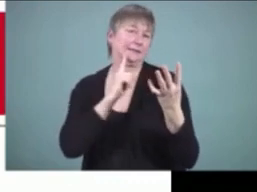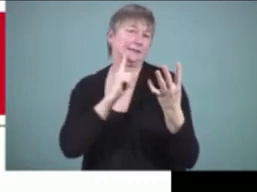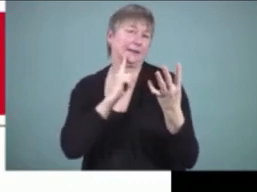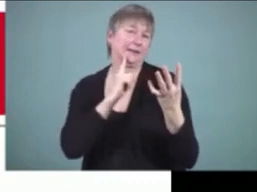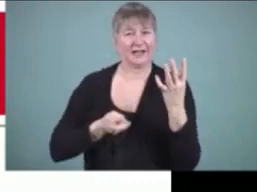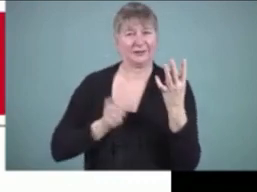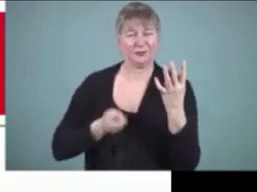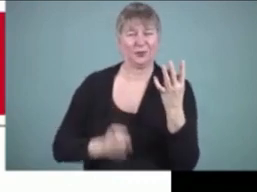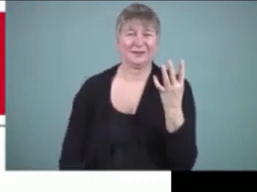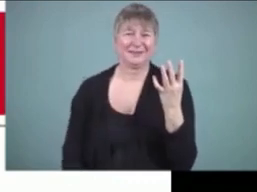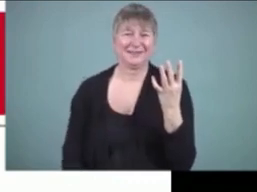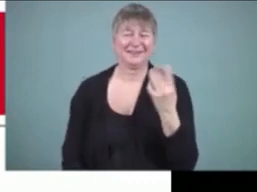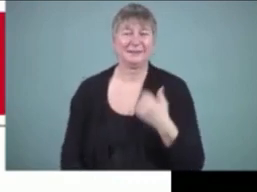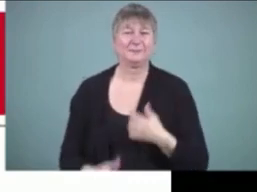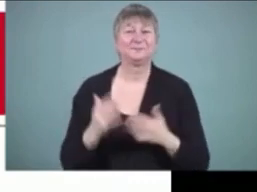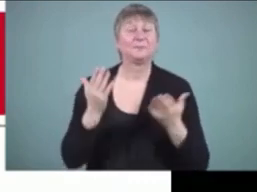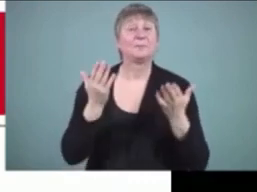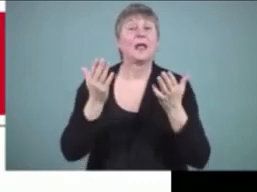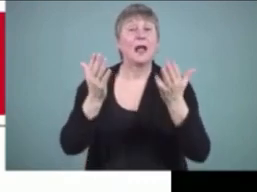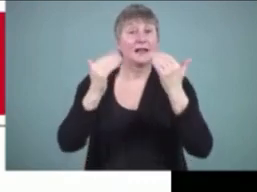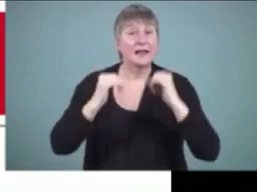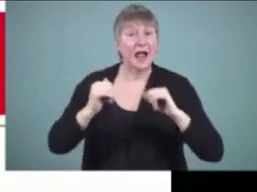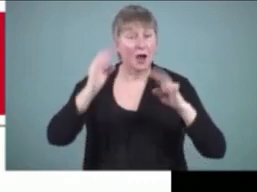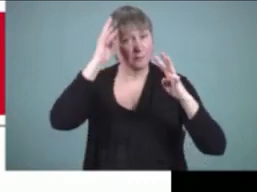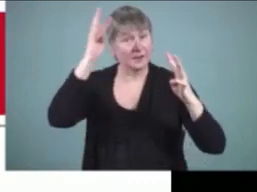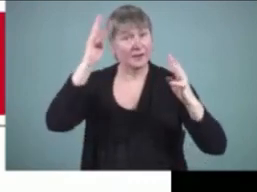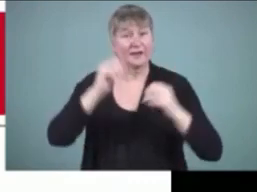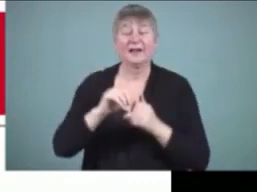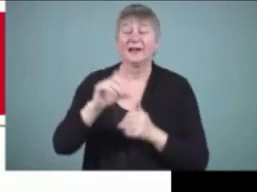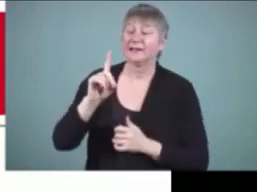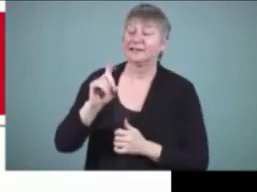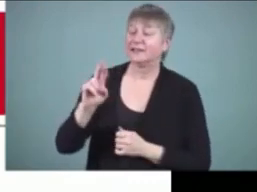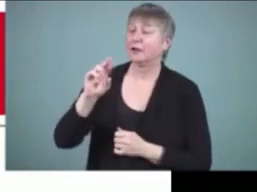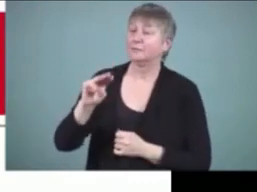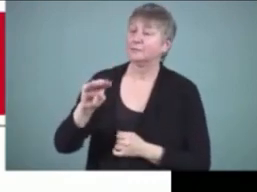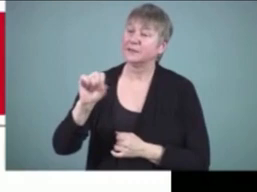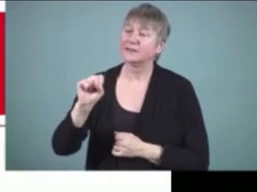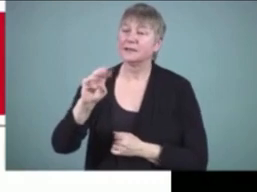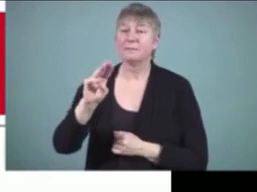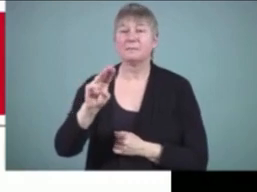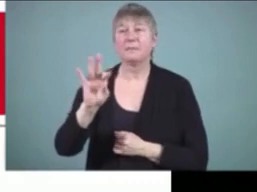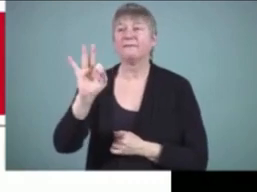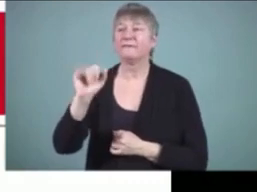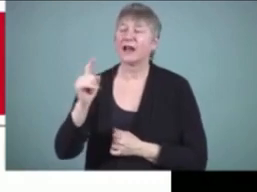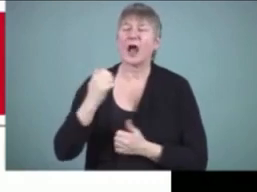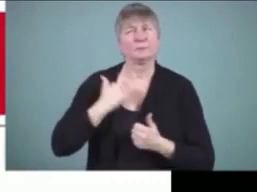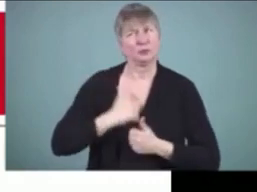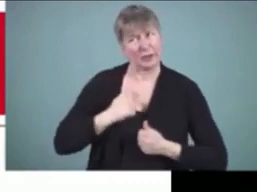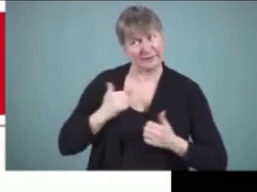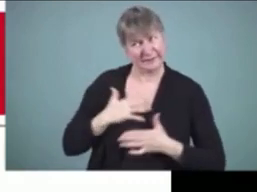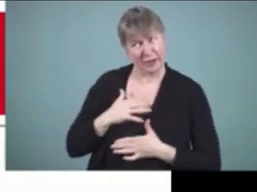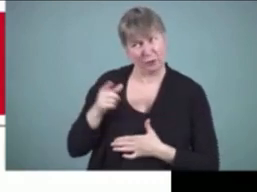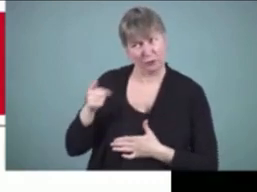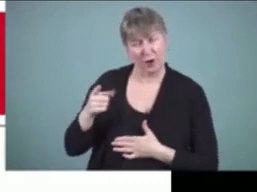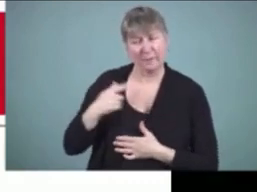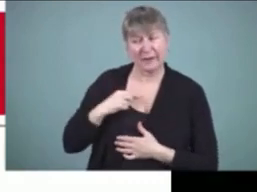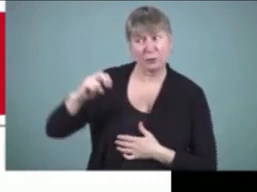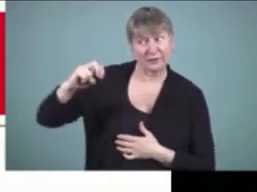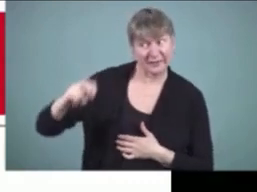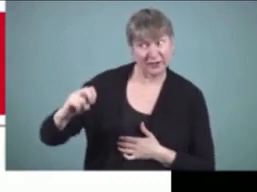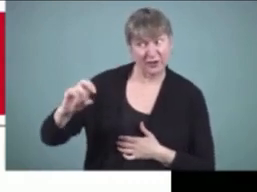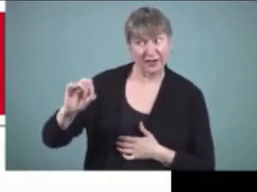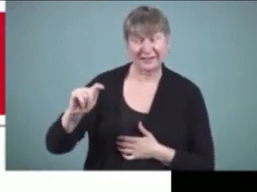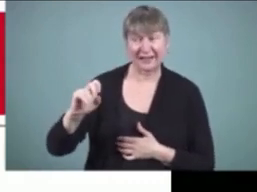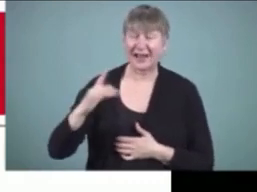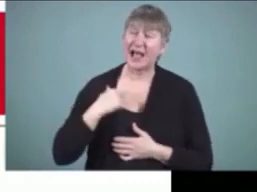This is the imaginative function. Dear Miss Muffet, I'm very sorry I scared you away. You were sitting on a tuffet and I just